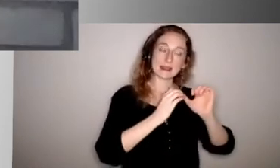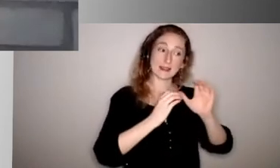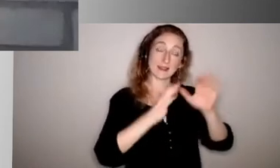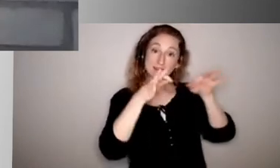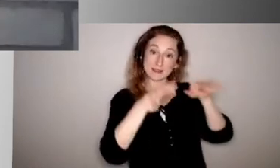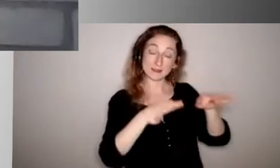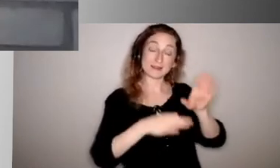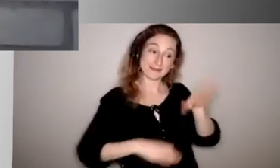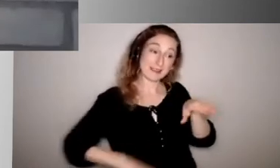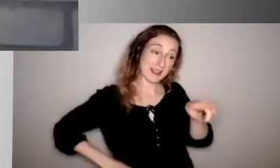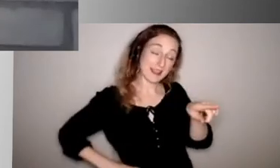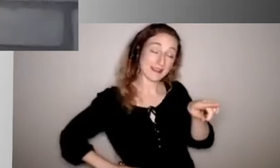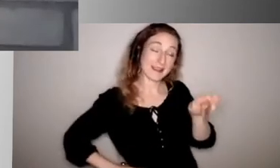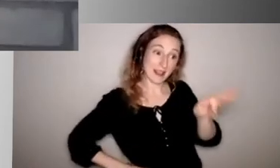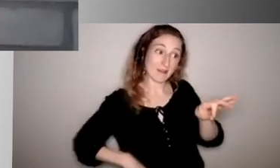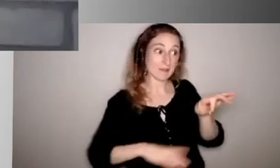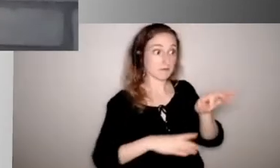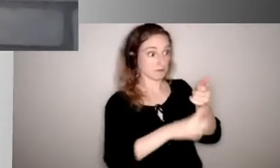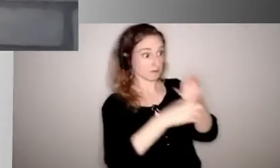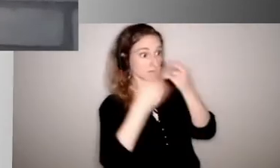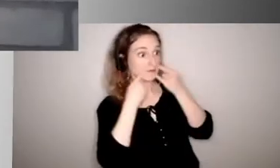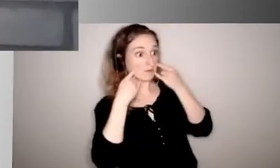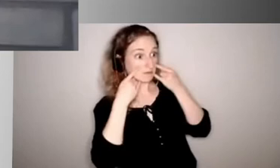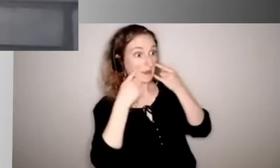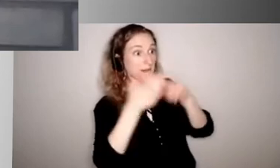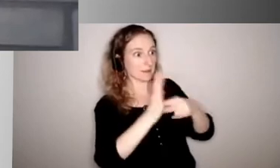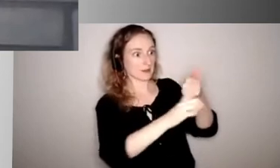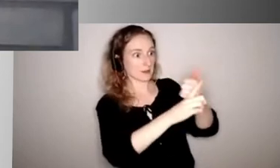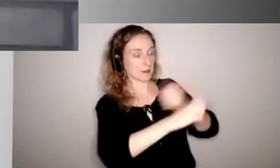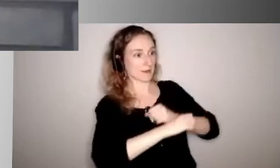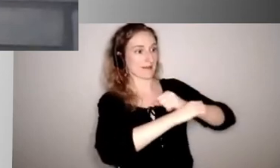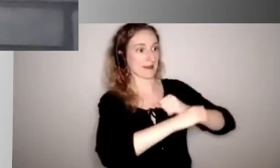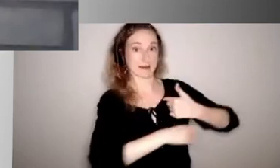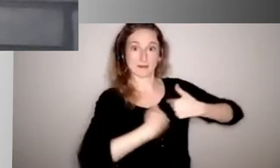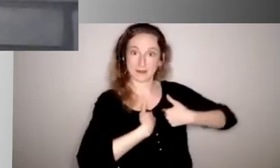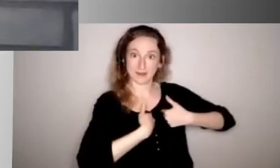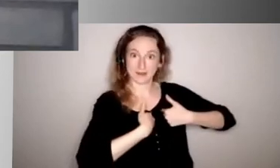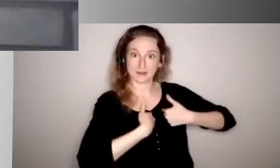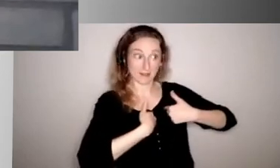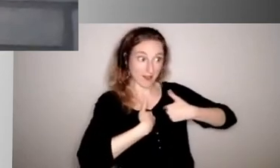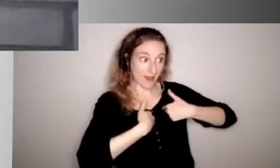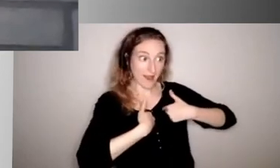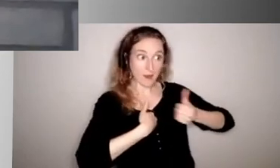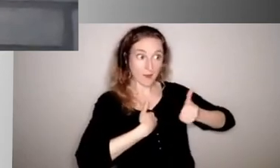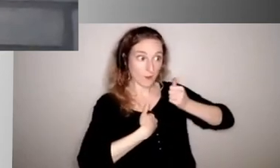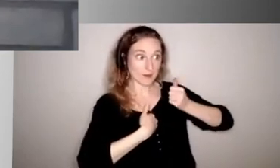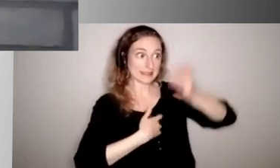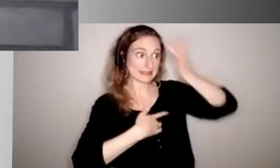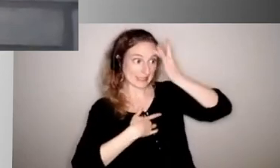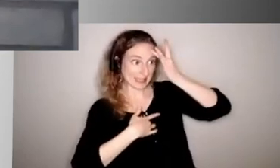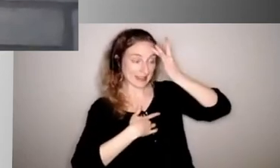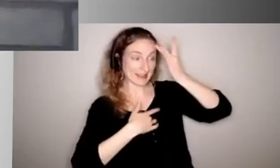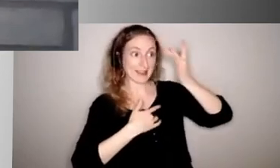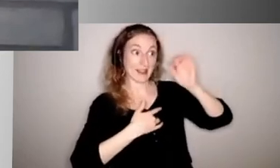wear this mask, you protect me. And then I don't get sick. And I don't have to have a sub come in for